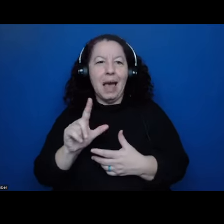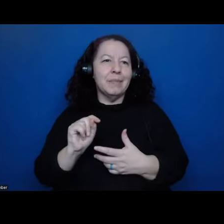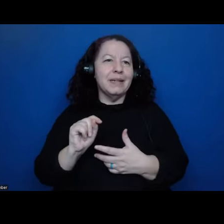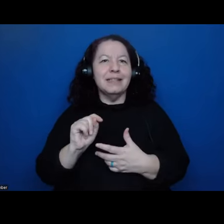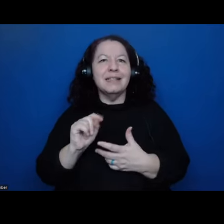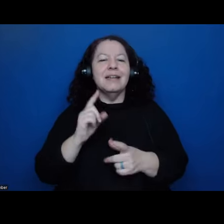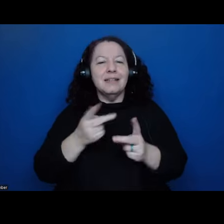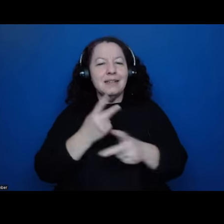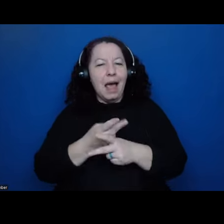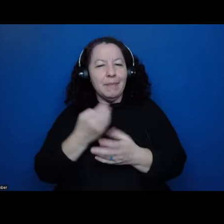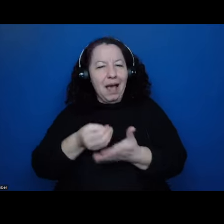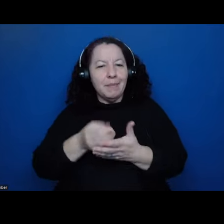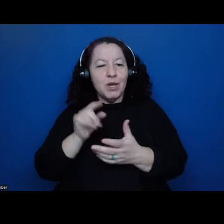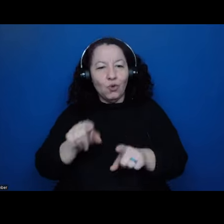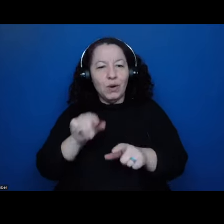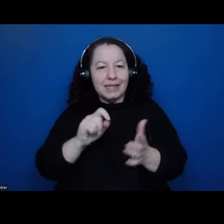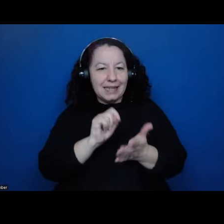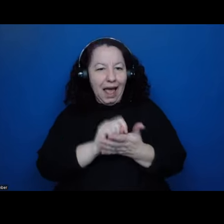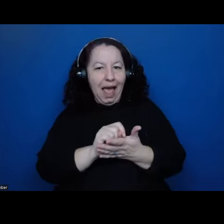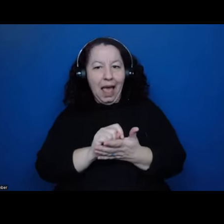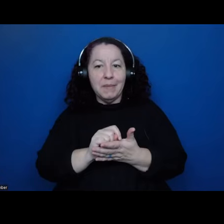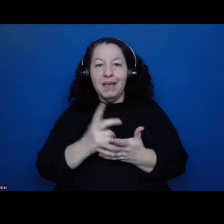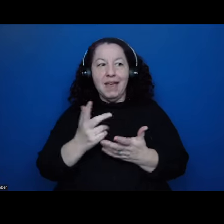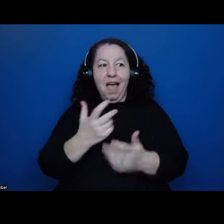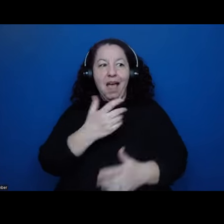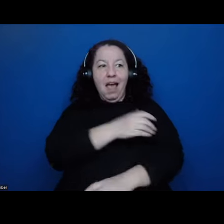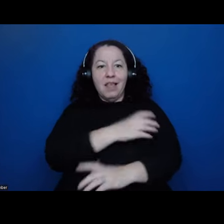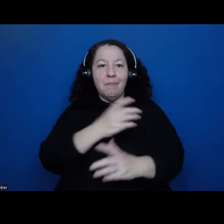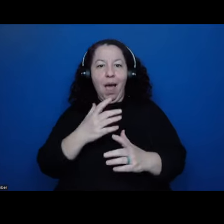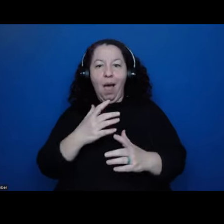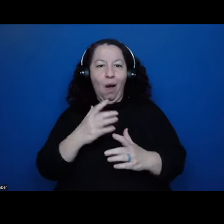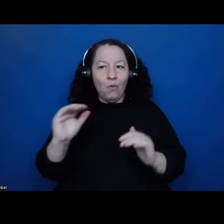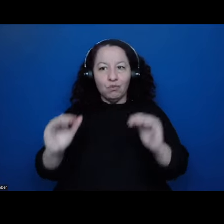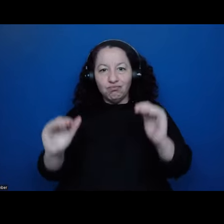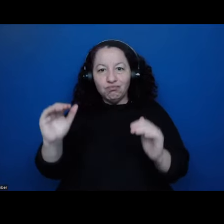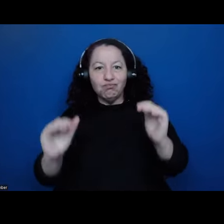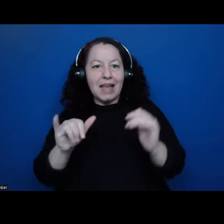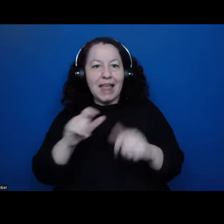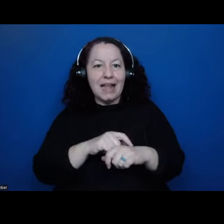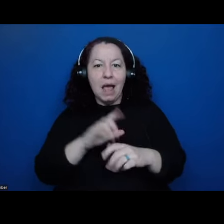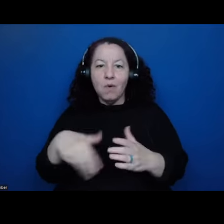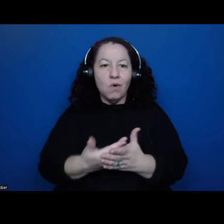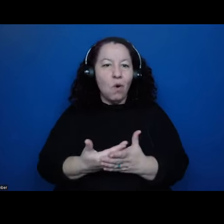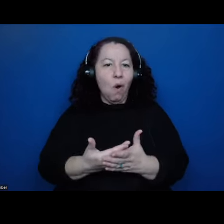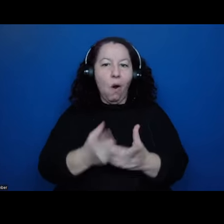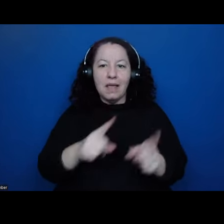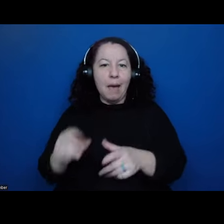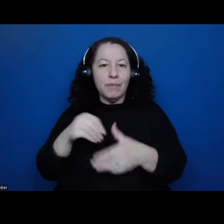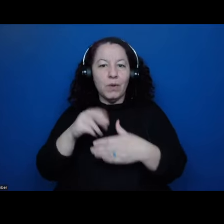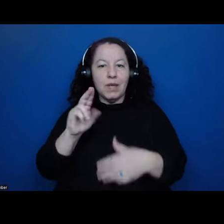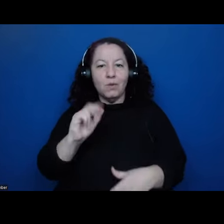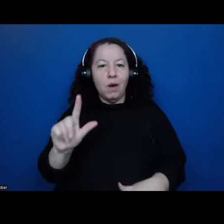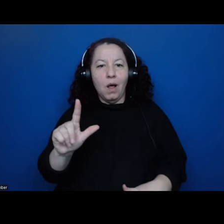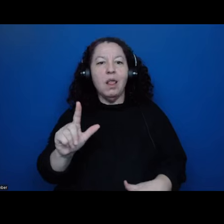in this time period. And, and the, the, the dynamics that were happening in that period, all adjudicated in Nahuatl, I should say. So in the, you know,